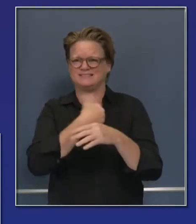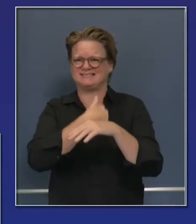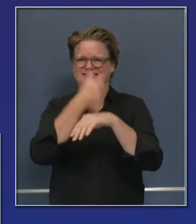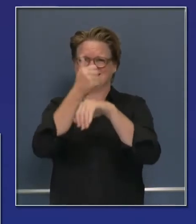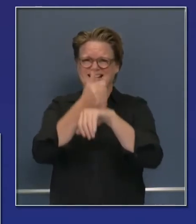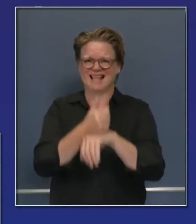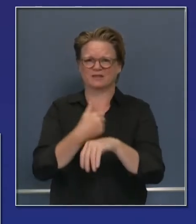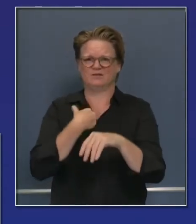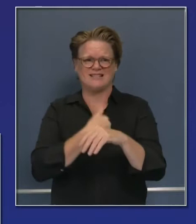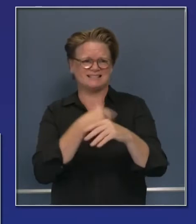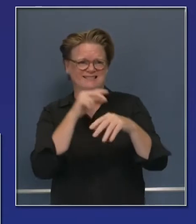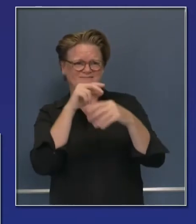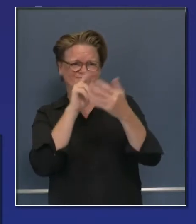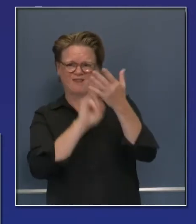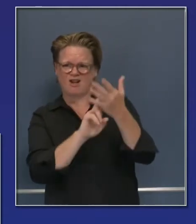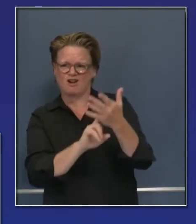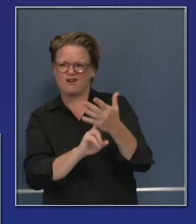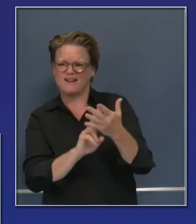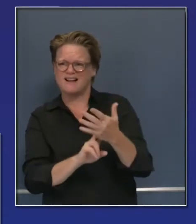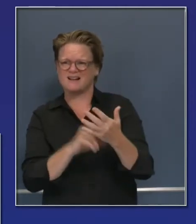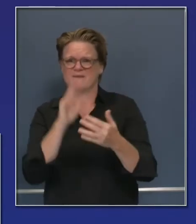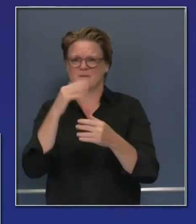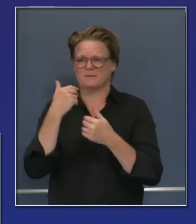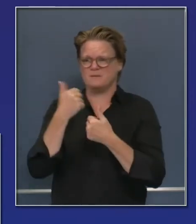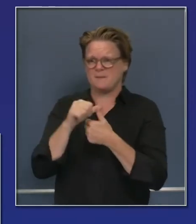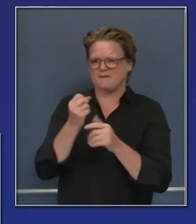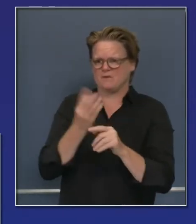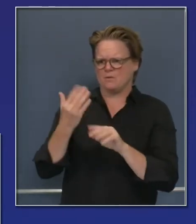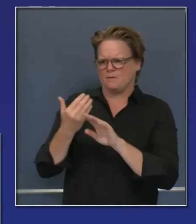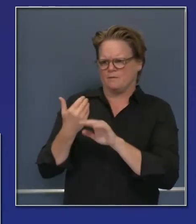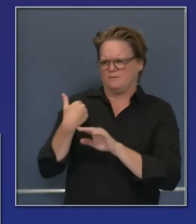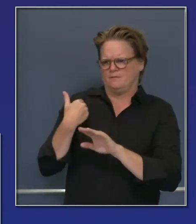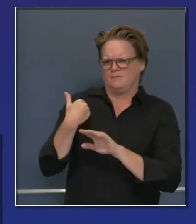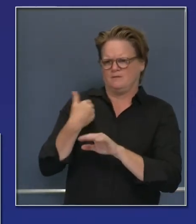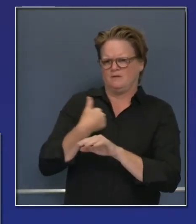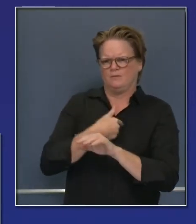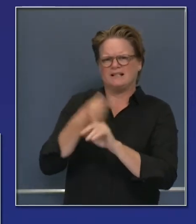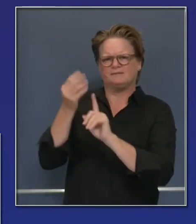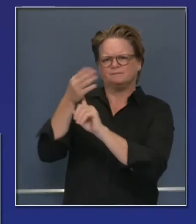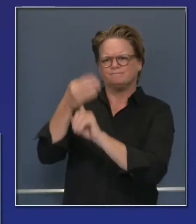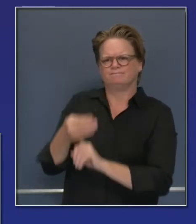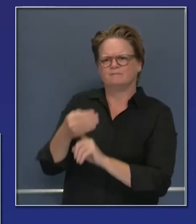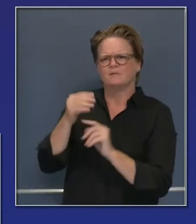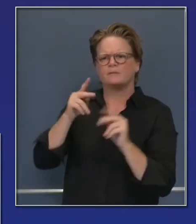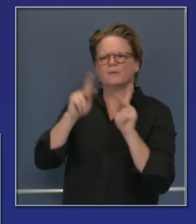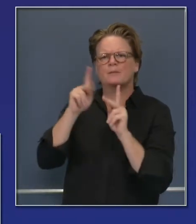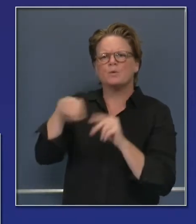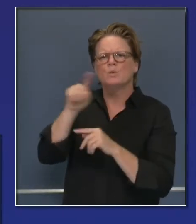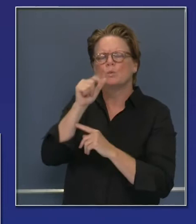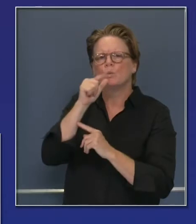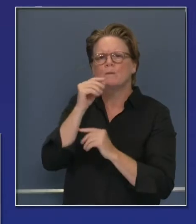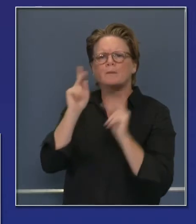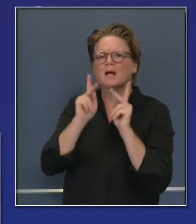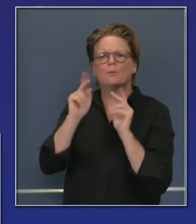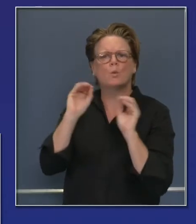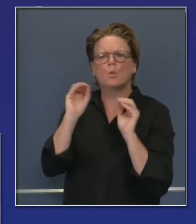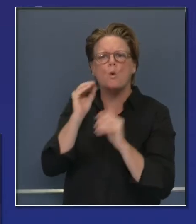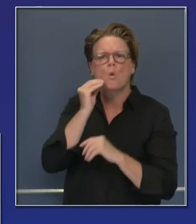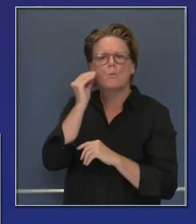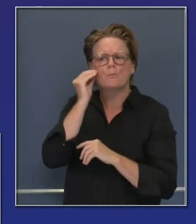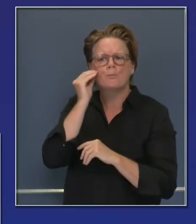were testing positive or coming into contact with people that tested positive that needed to isolate as part of our previous